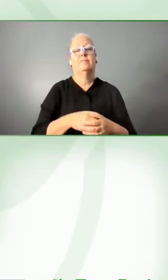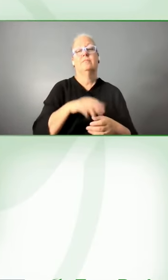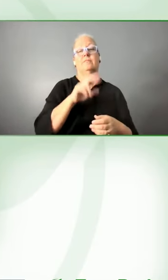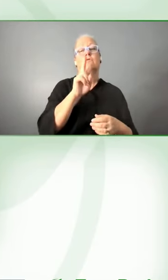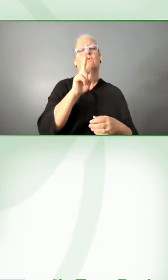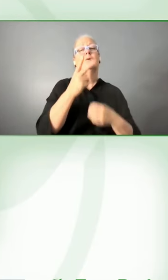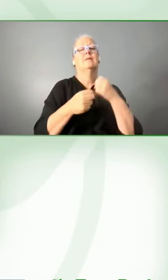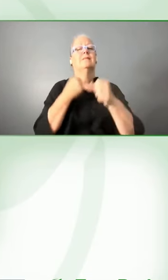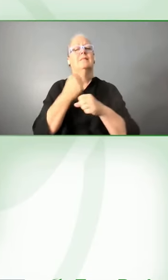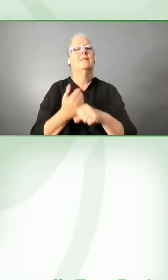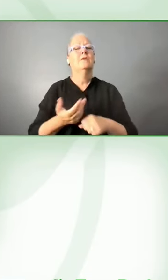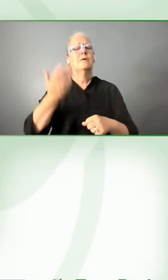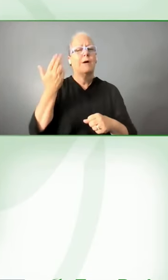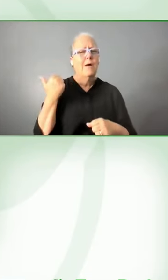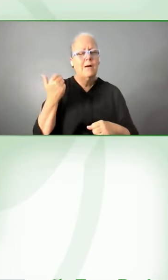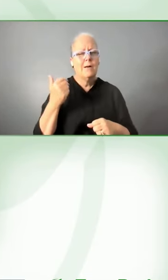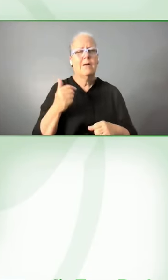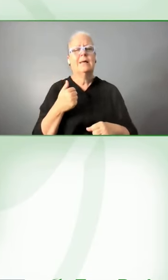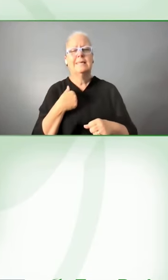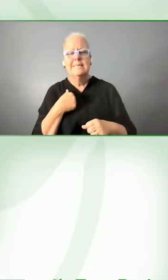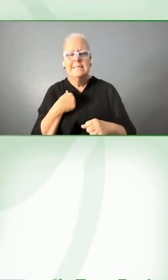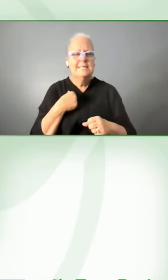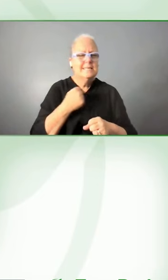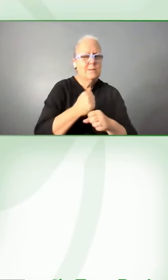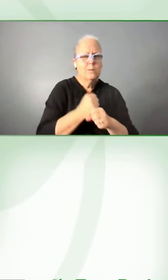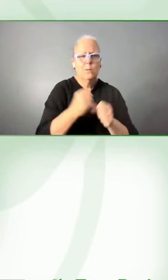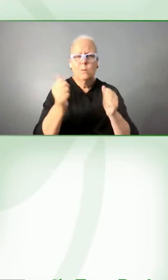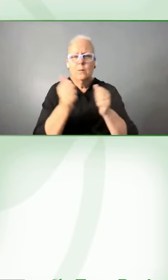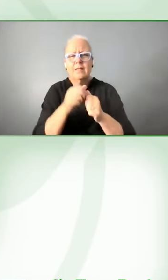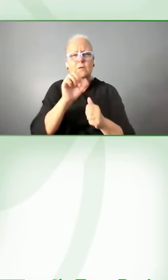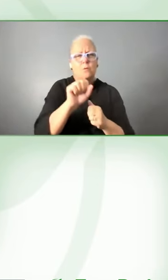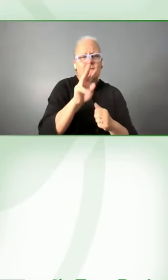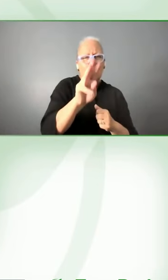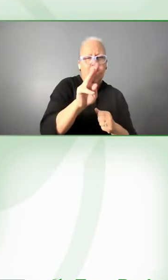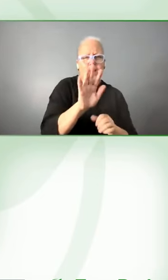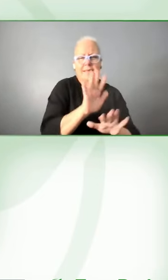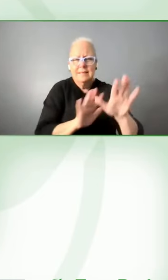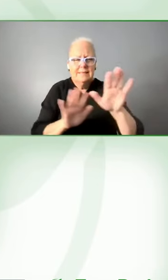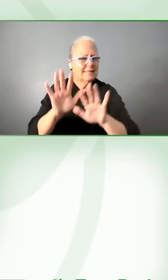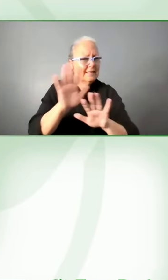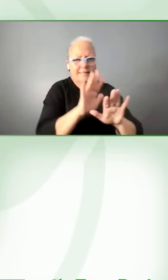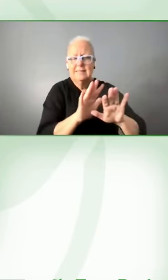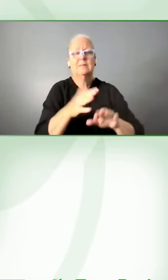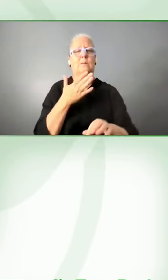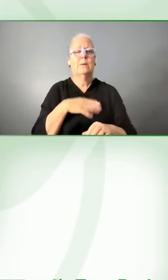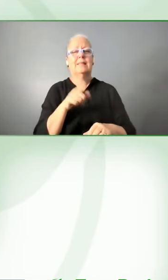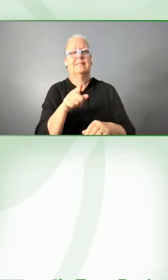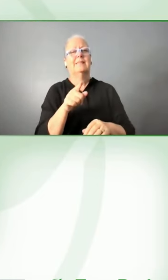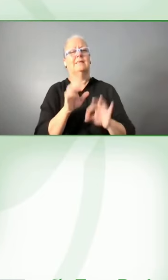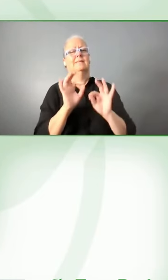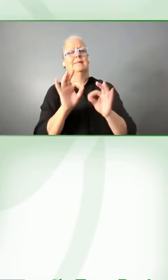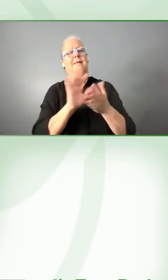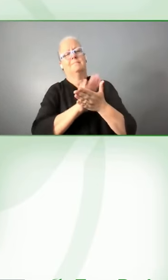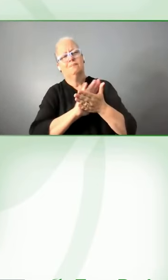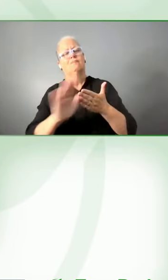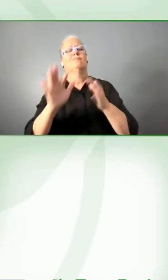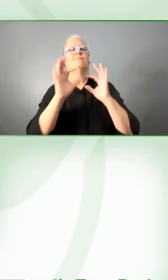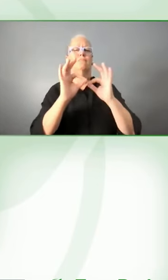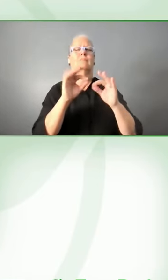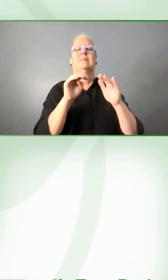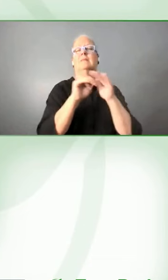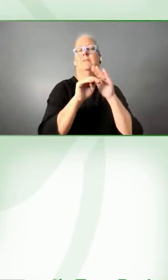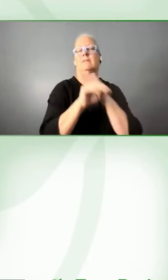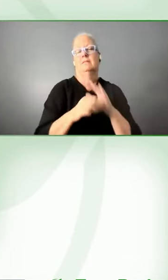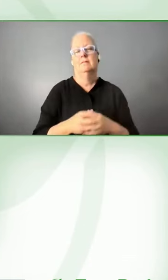accessibility uh vtv online has been redesigned and we started from a clean slate uh it's important to